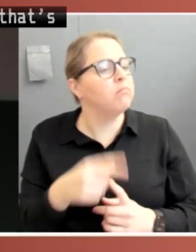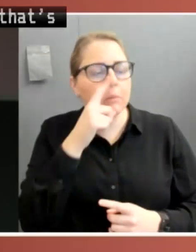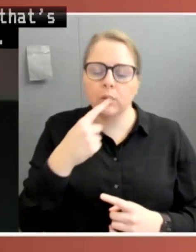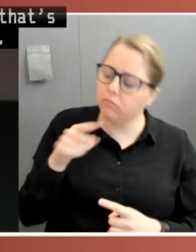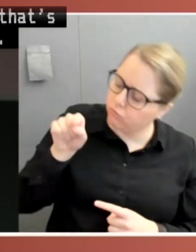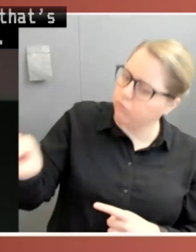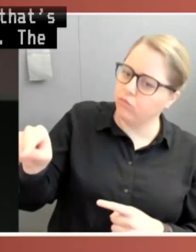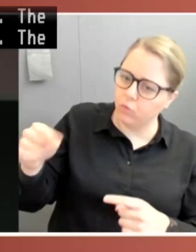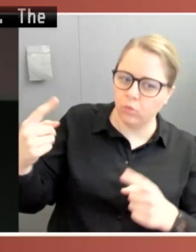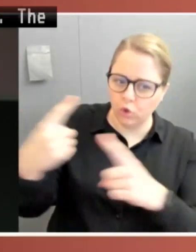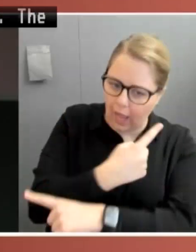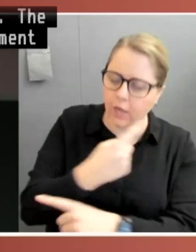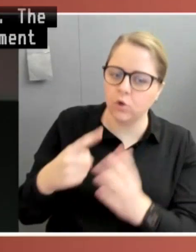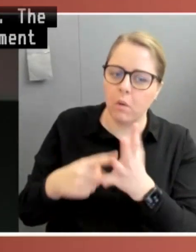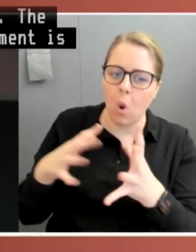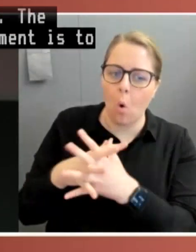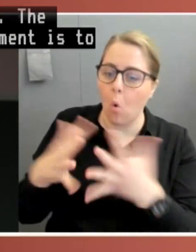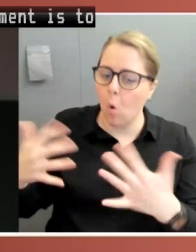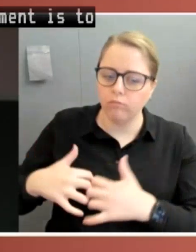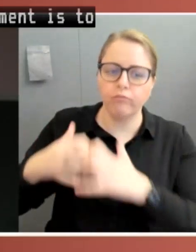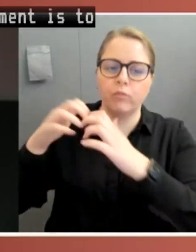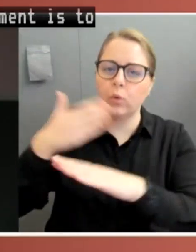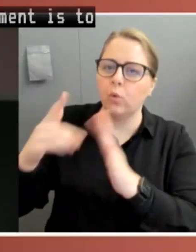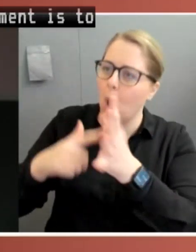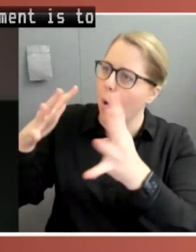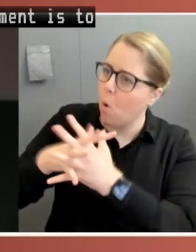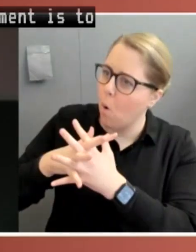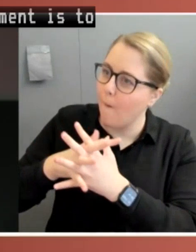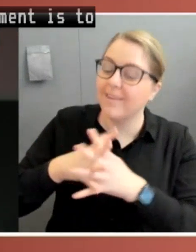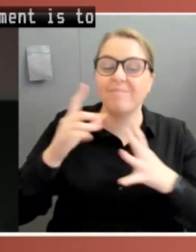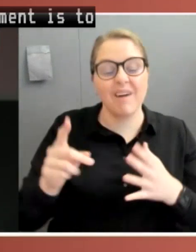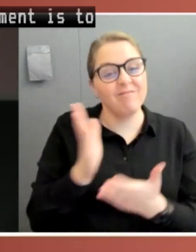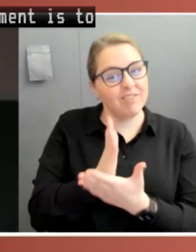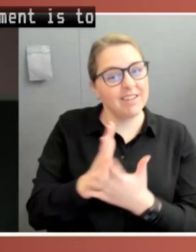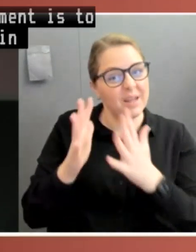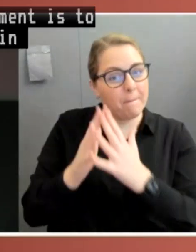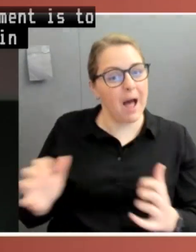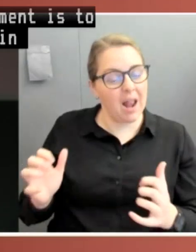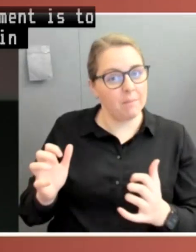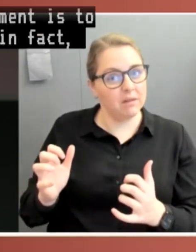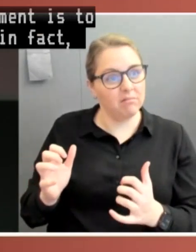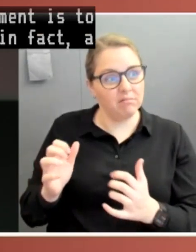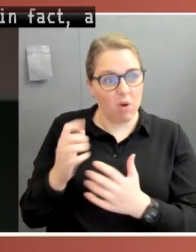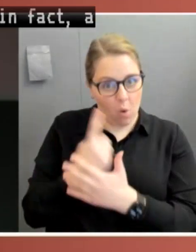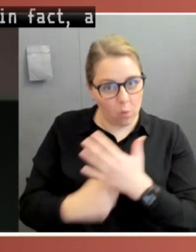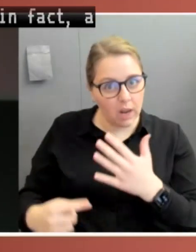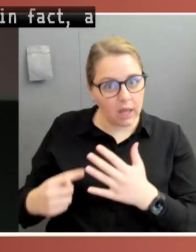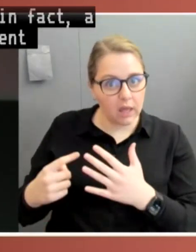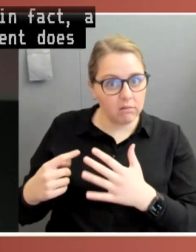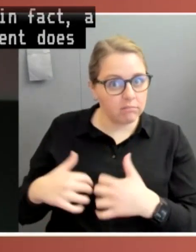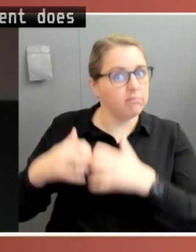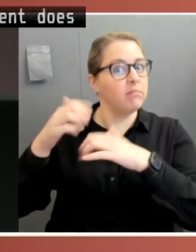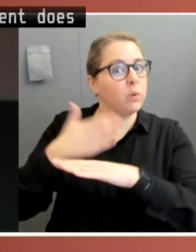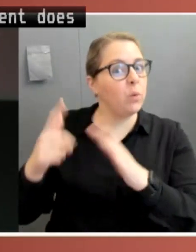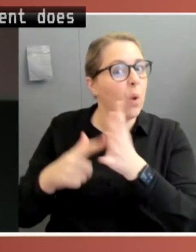change laws. But in fact, a large part of what parliament does isn't about lawmaking at all. In fact, some people have said that lawmaking